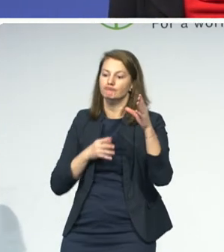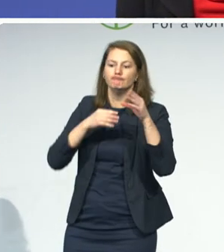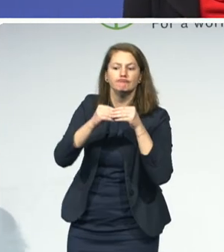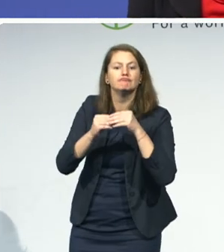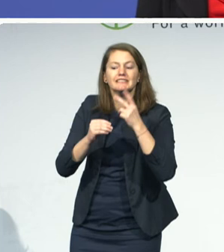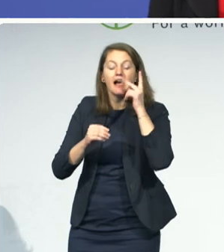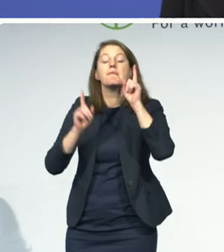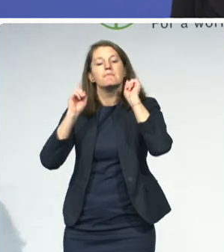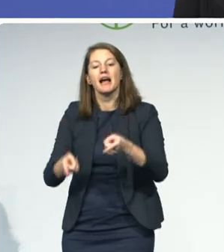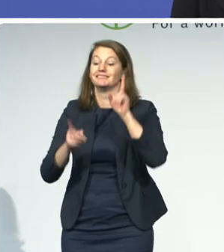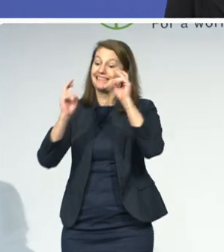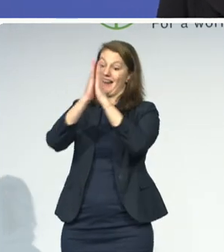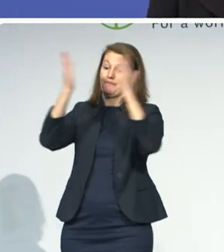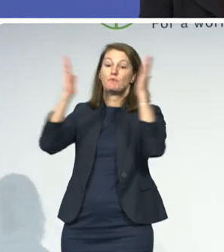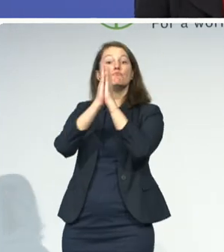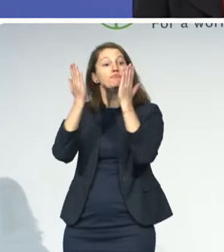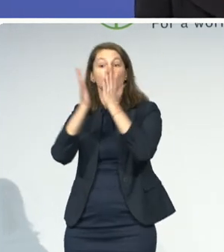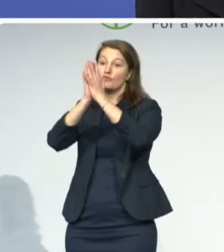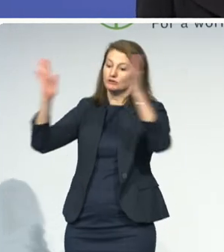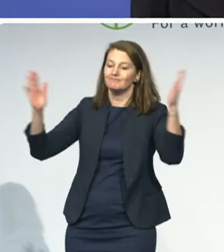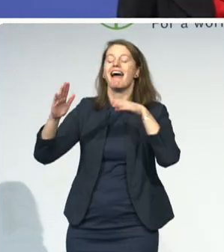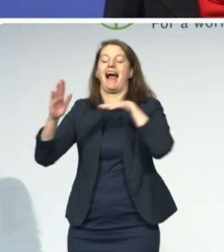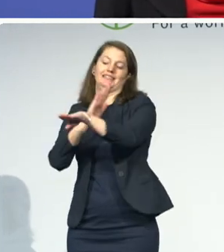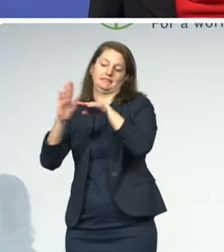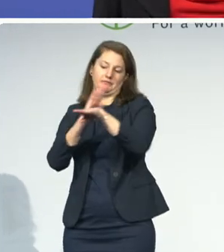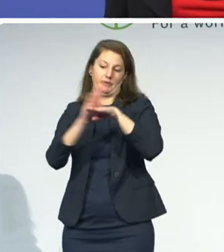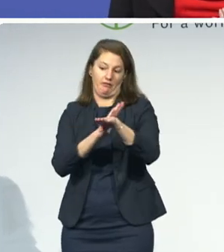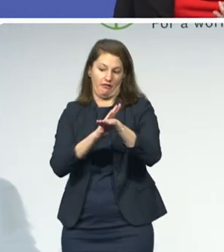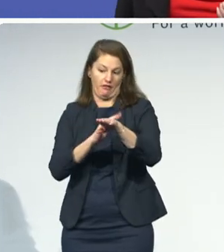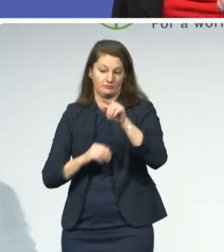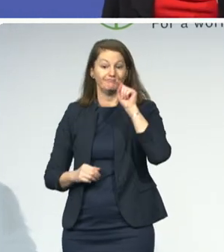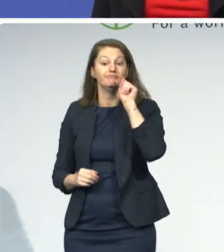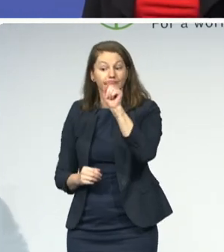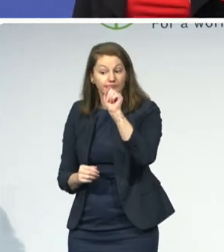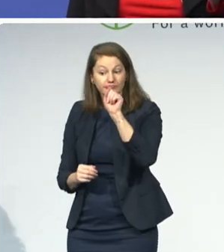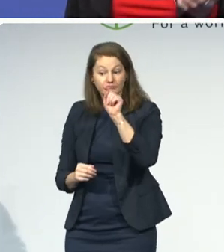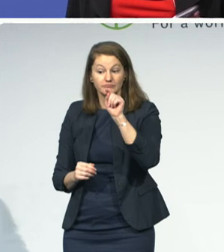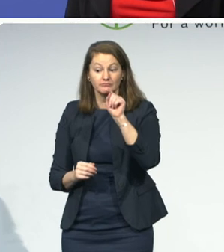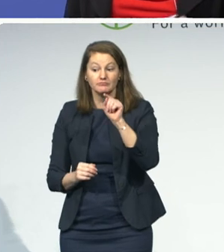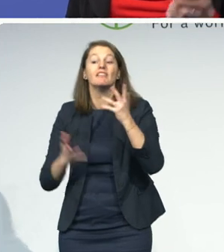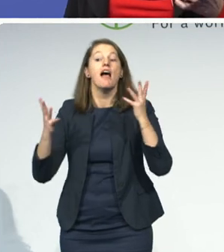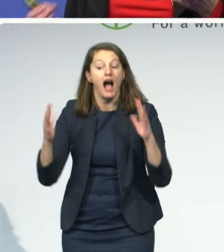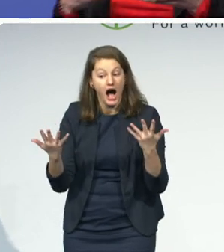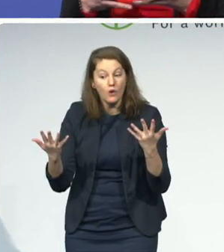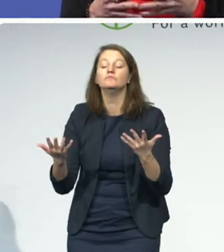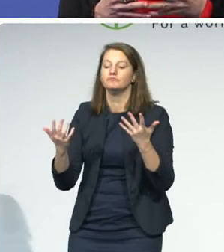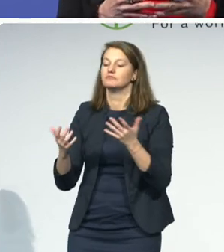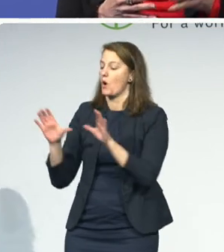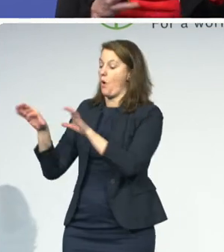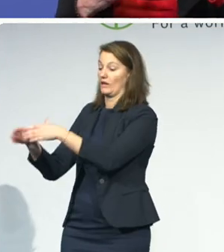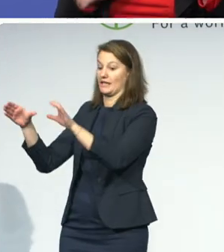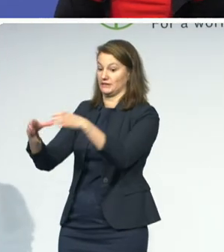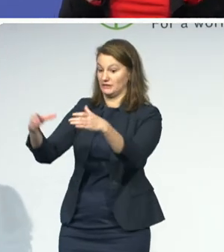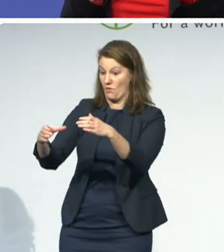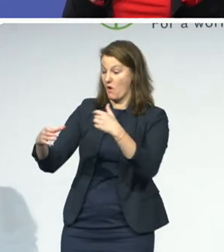Now, one of the ways that we do that is we work with organizations and say, you know what? Let's join those